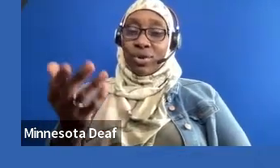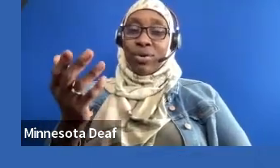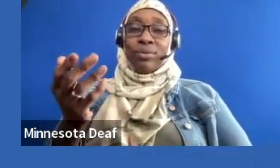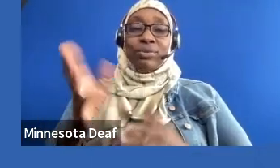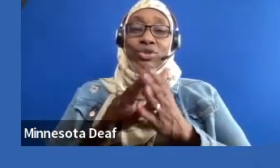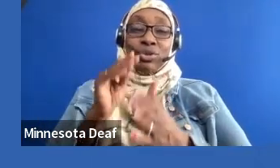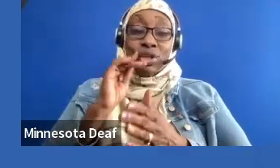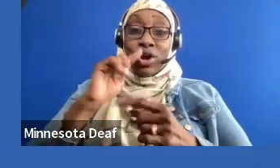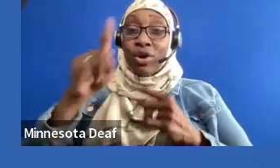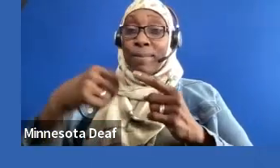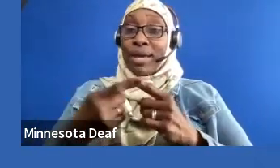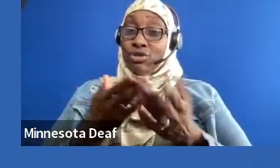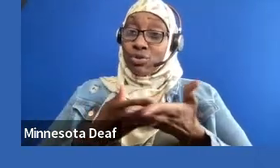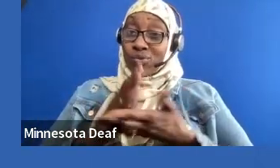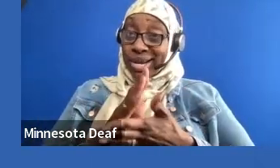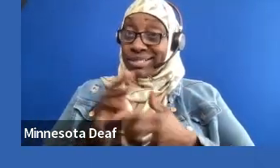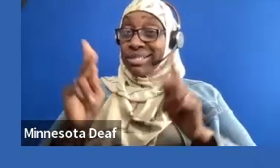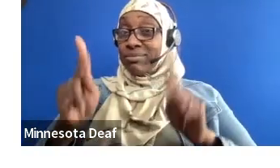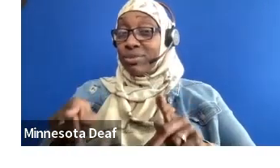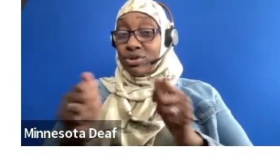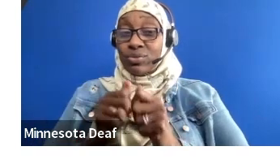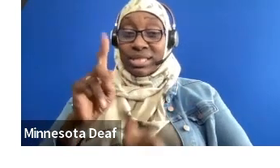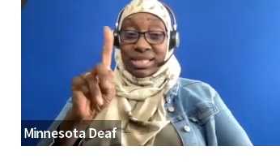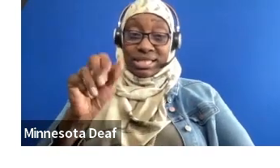Clyde, please visit our website to fill out the youth can't take it.